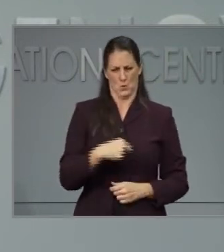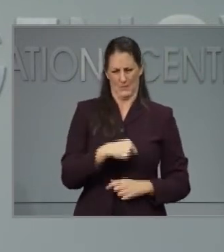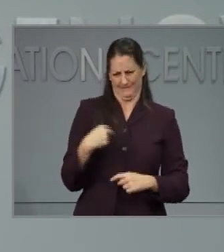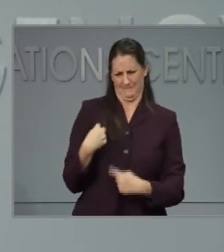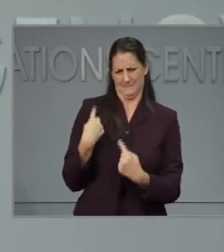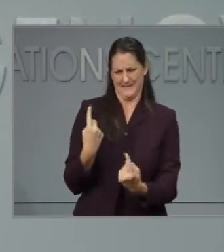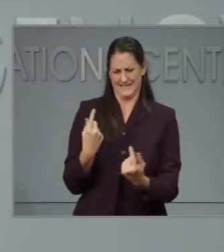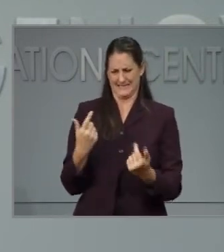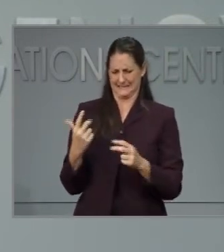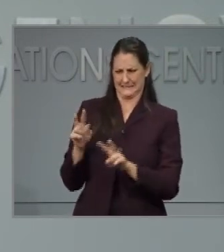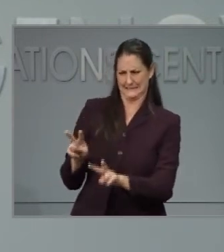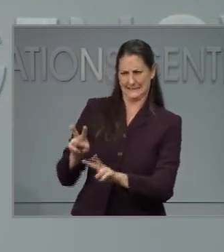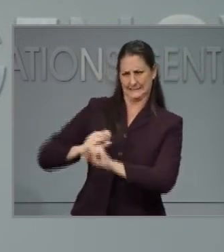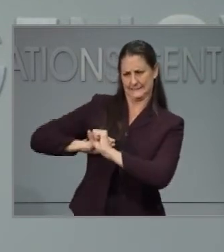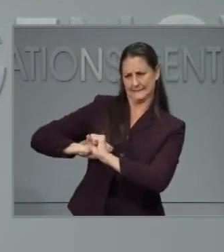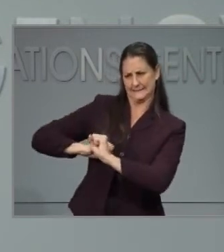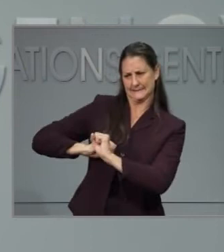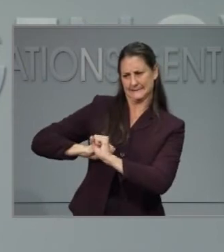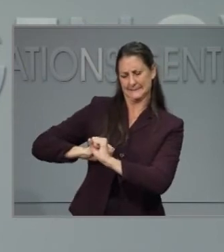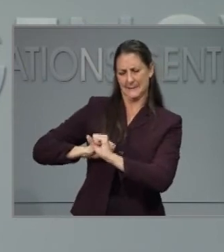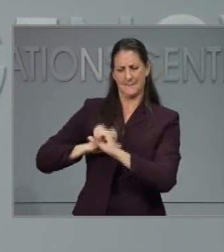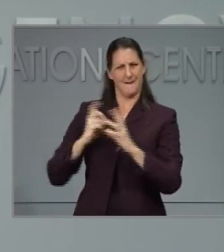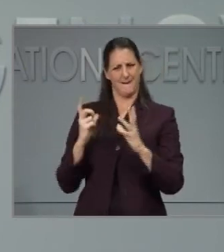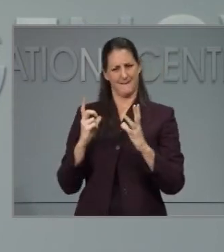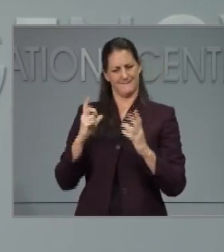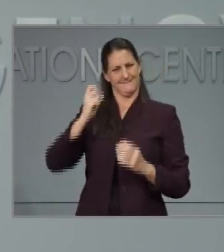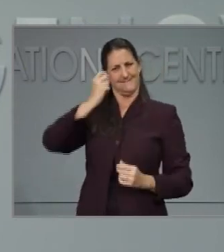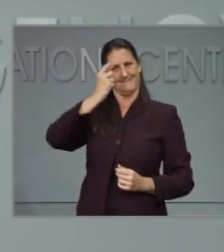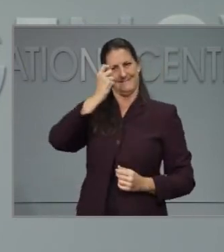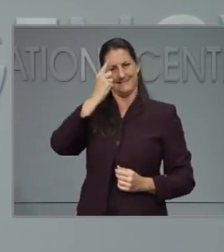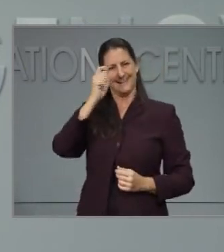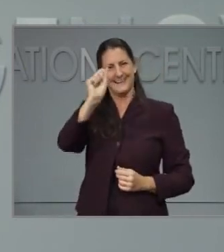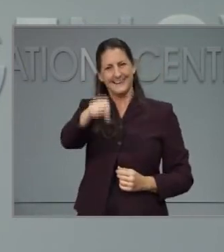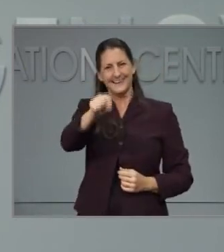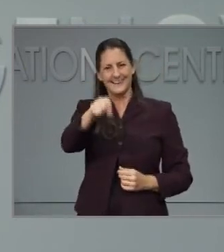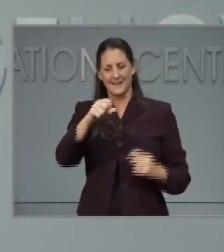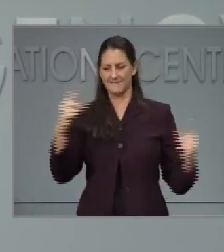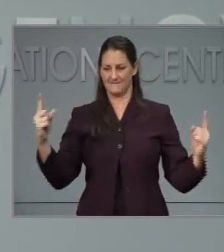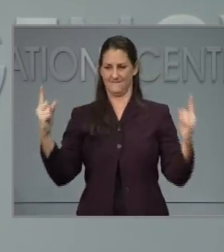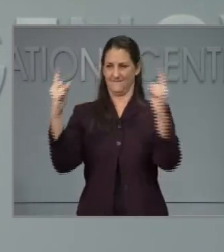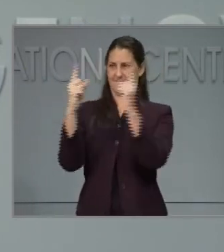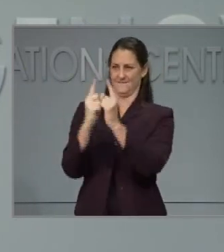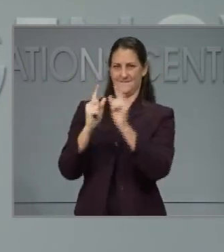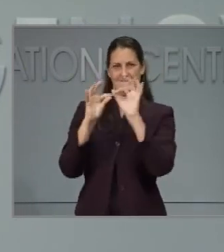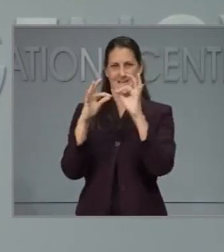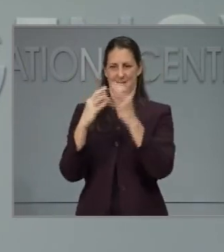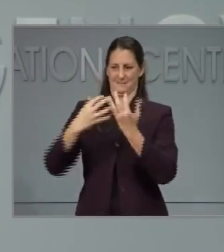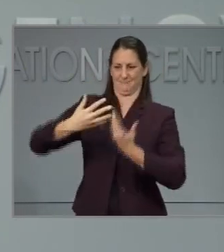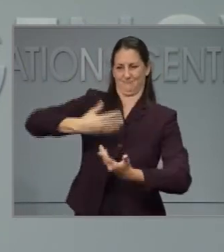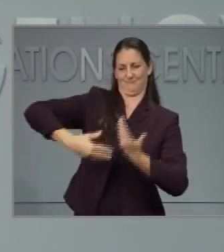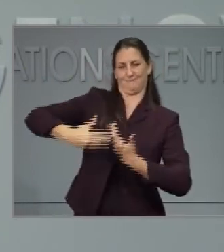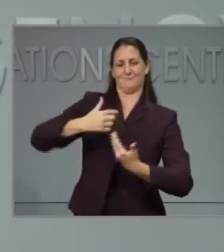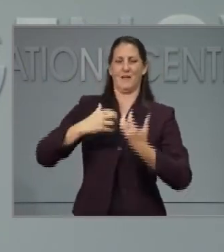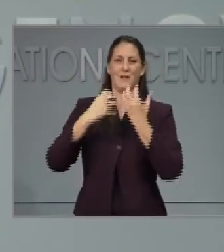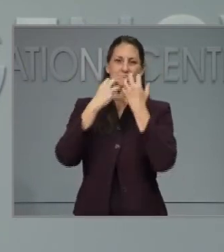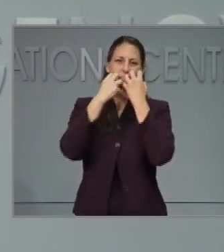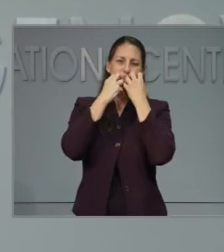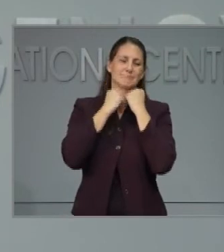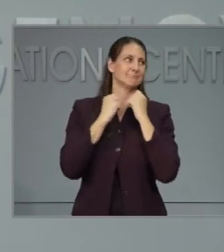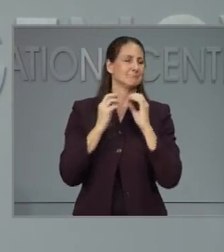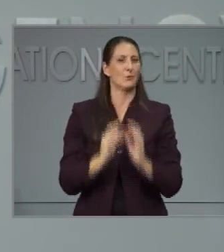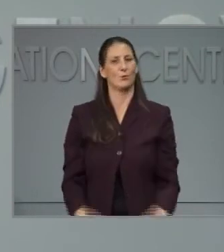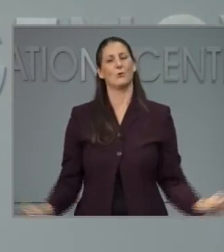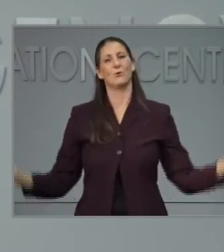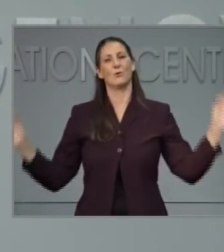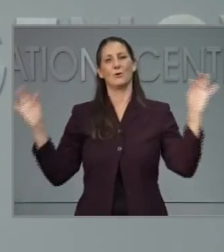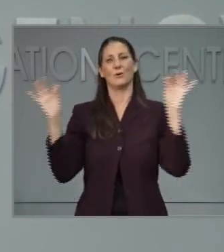find this balance of protection, but also recognizing that this visitation is part of leading a full and complete